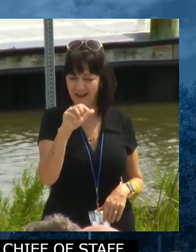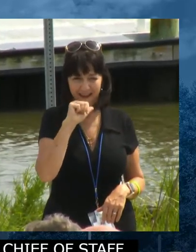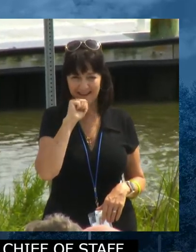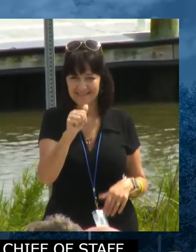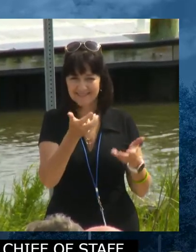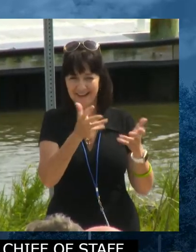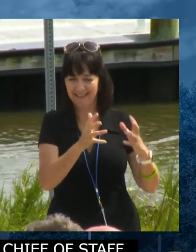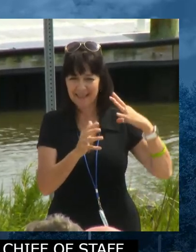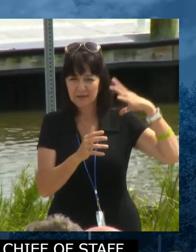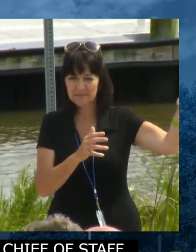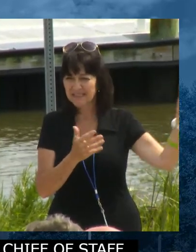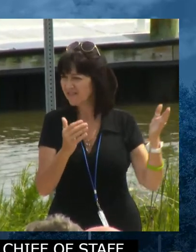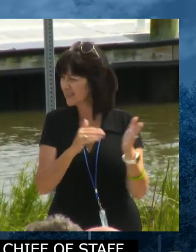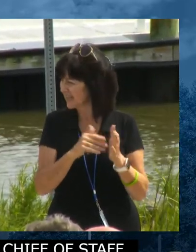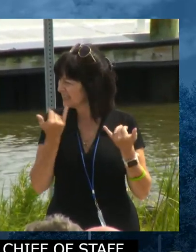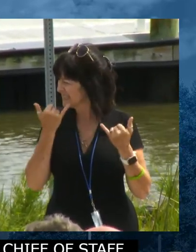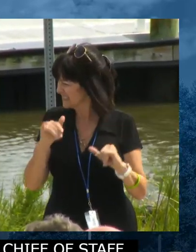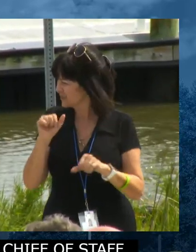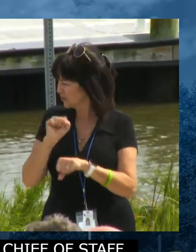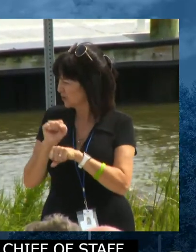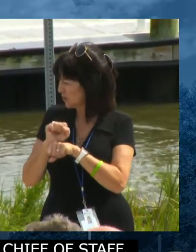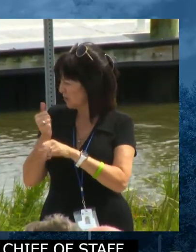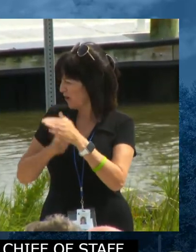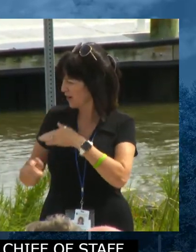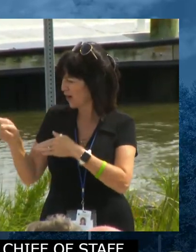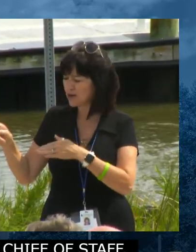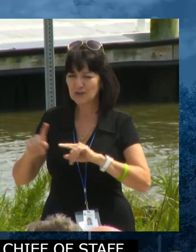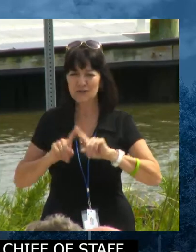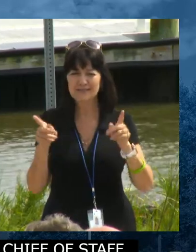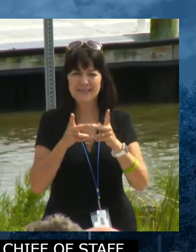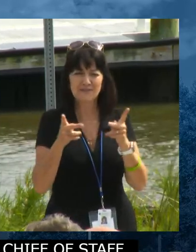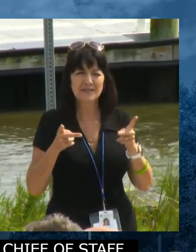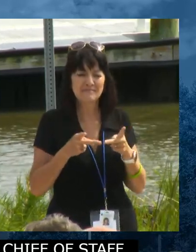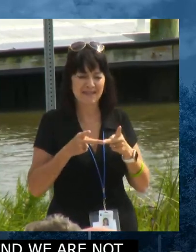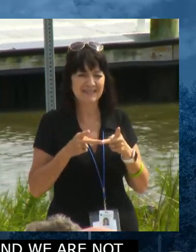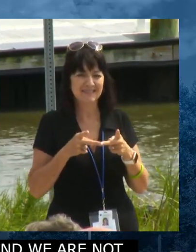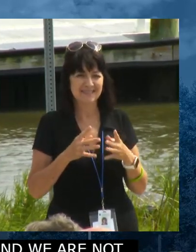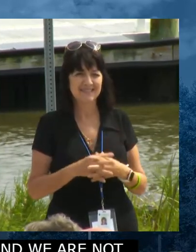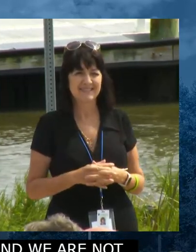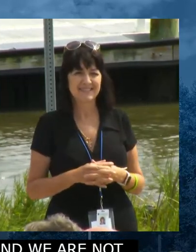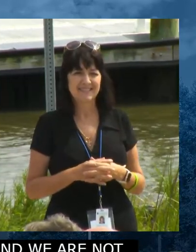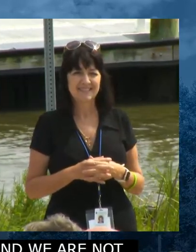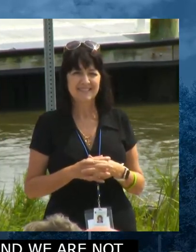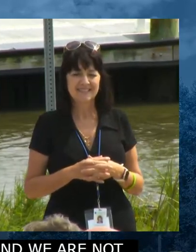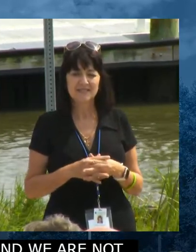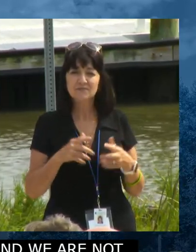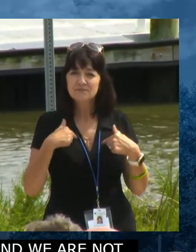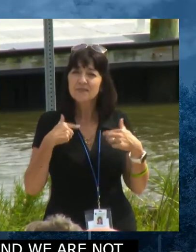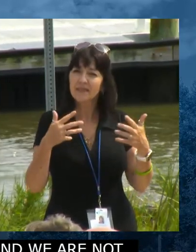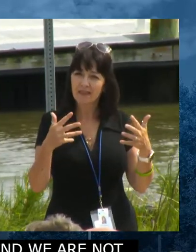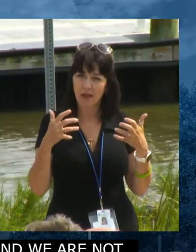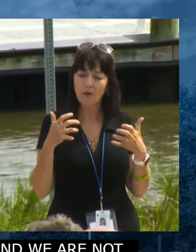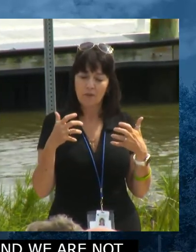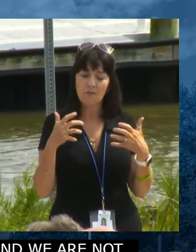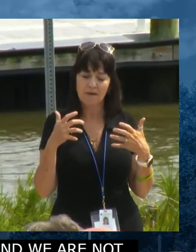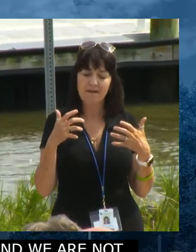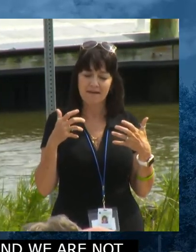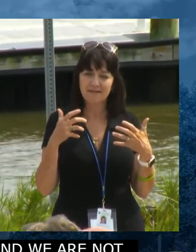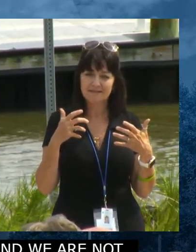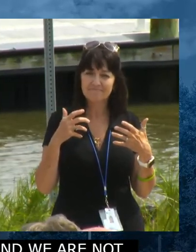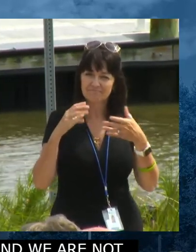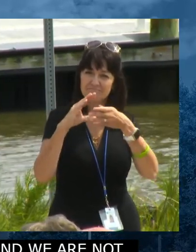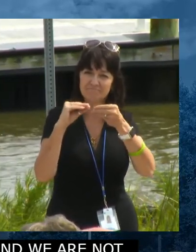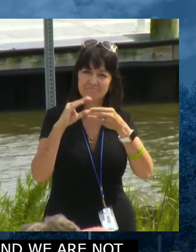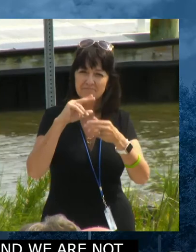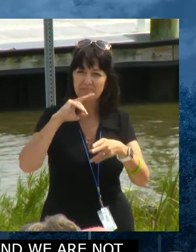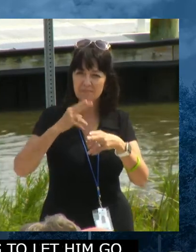again. He still works for you. He just works for you in a different place. I do want to particularly mention Greg Pope